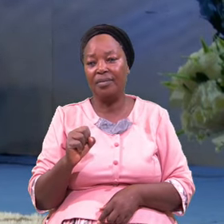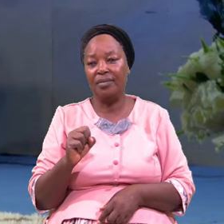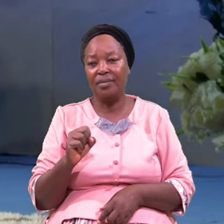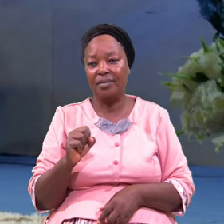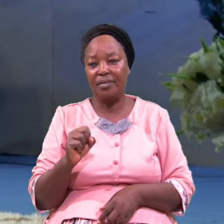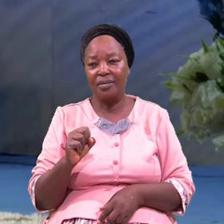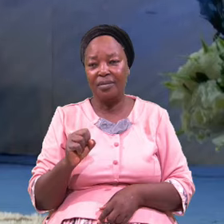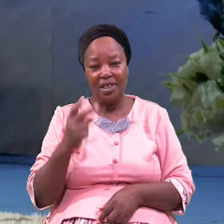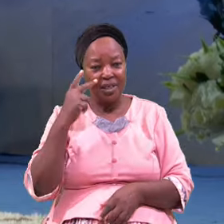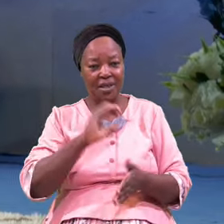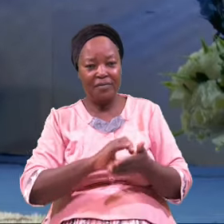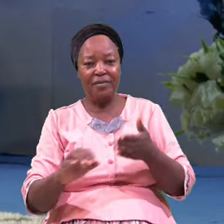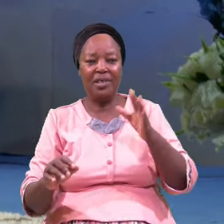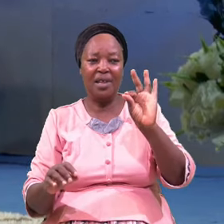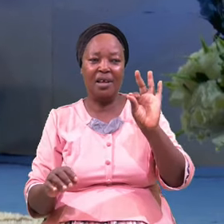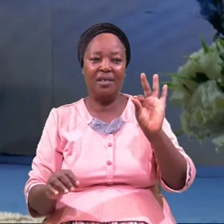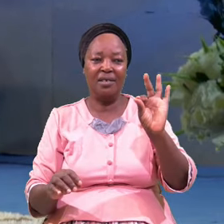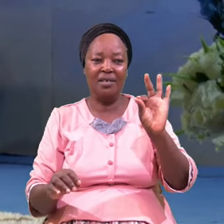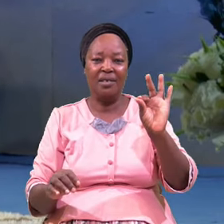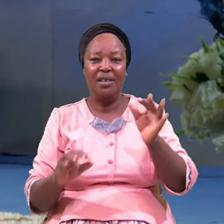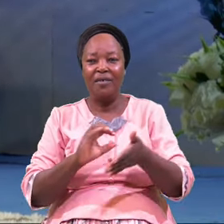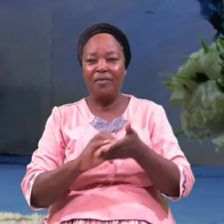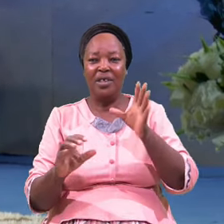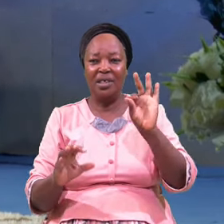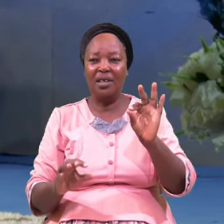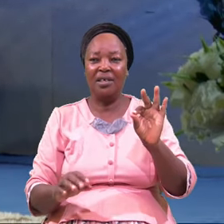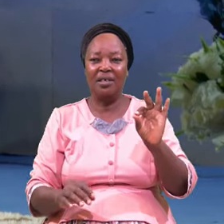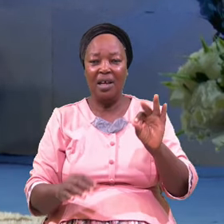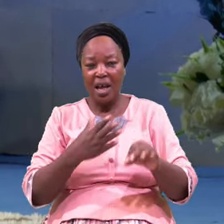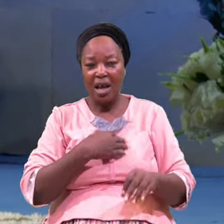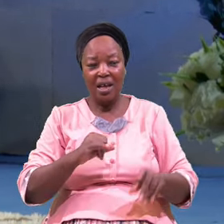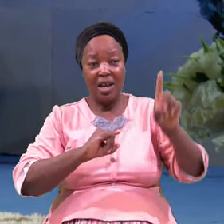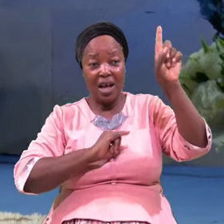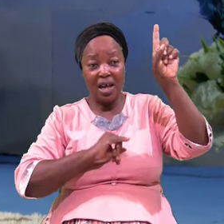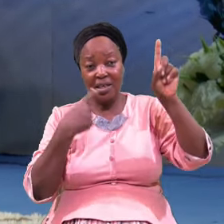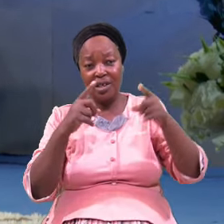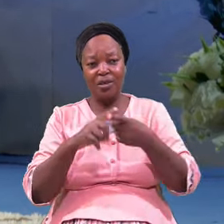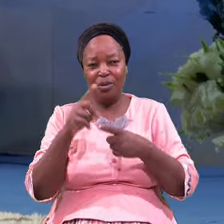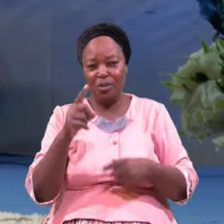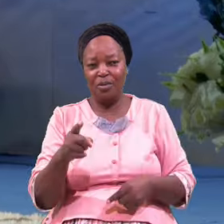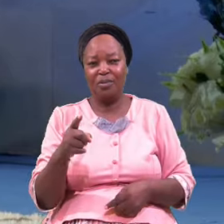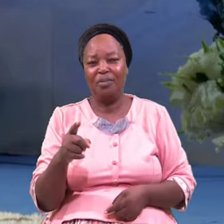Look At Verse Nine In Verse Nine And I Say Unto You